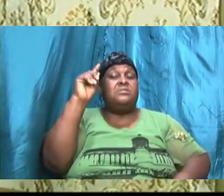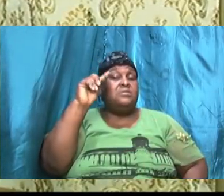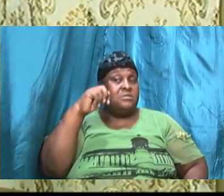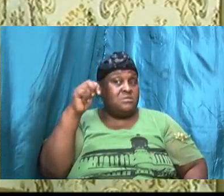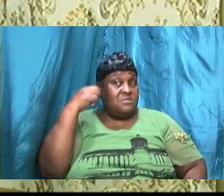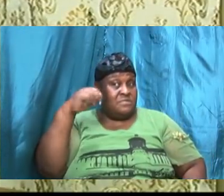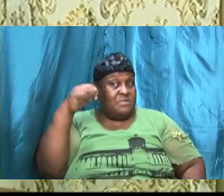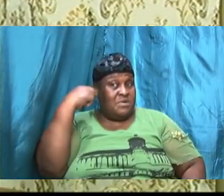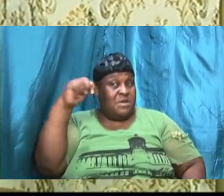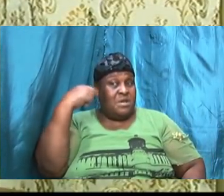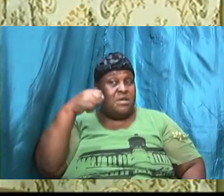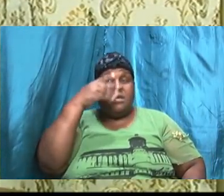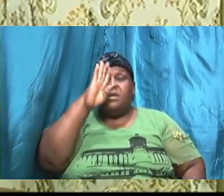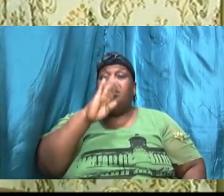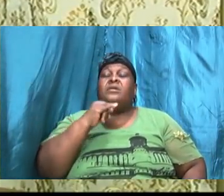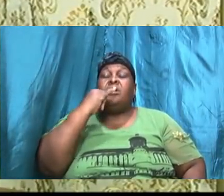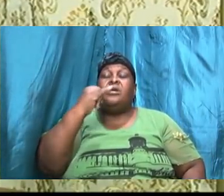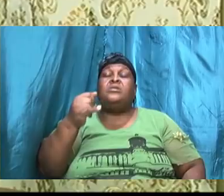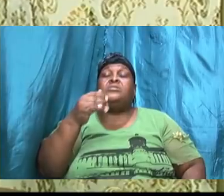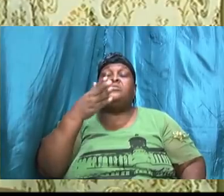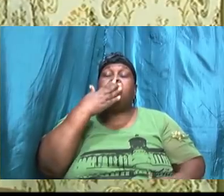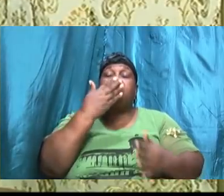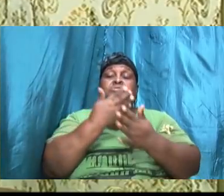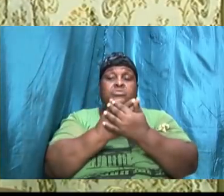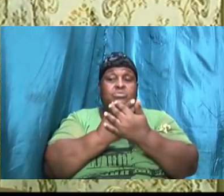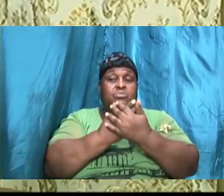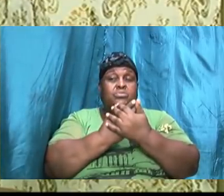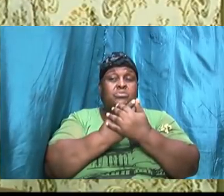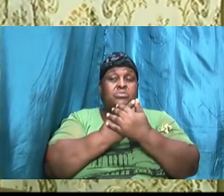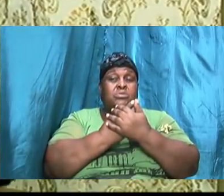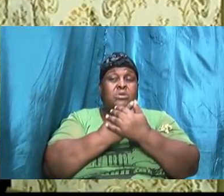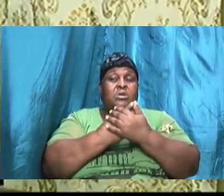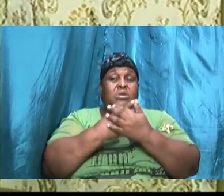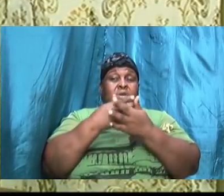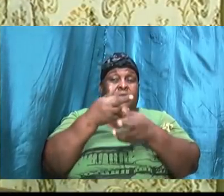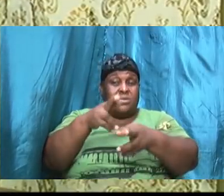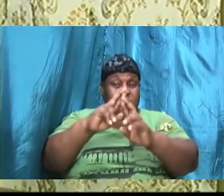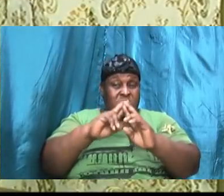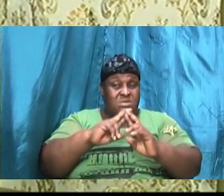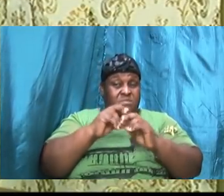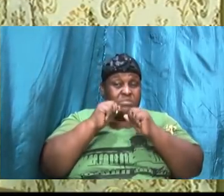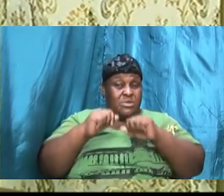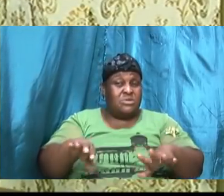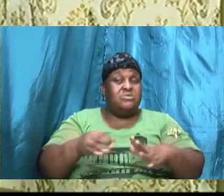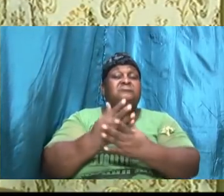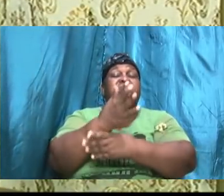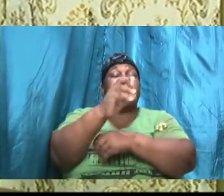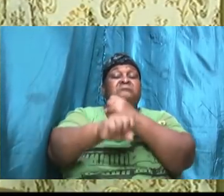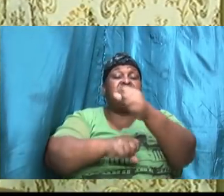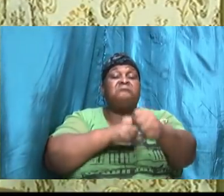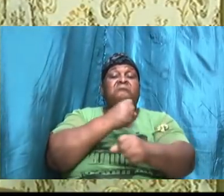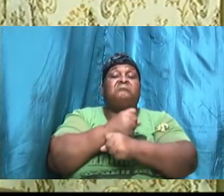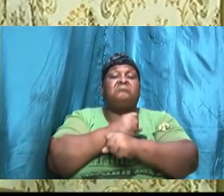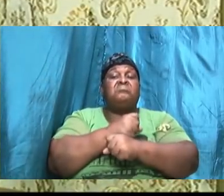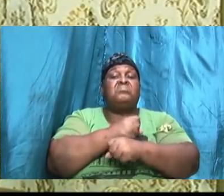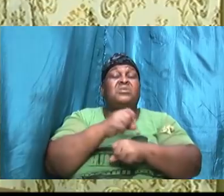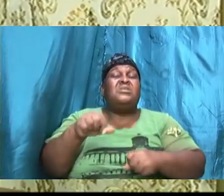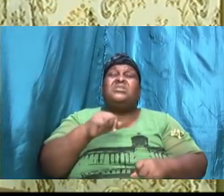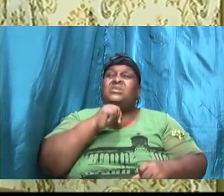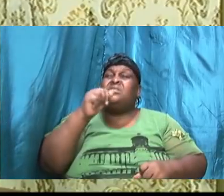is good and that, you know, they receive blessings throughout the year. But this is not so for